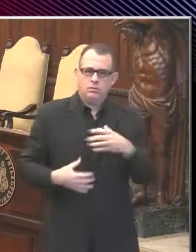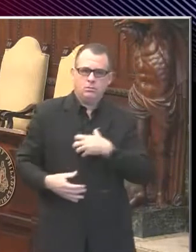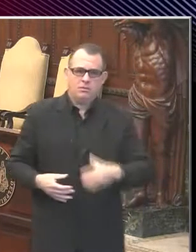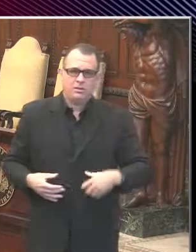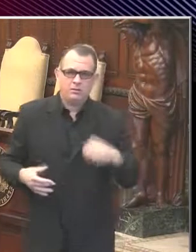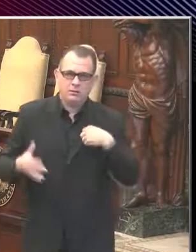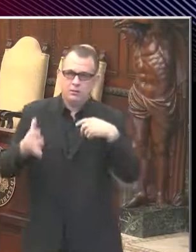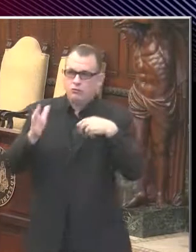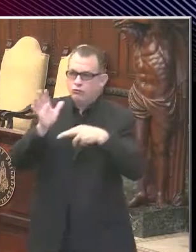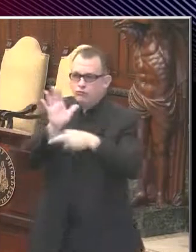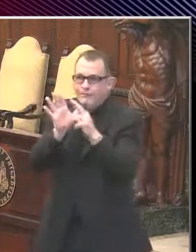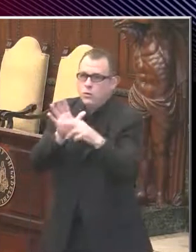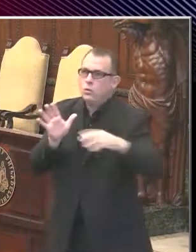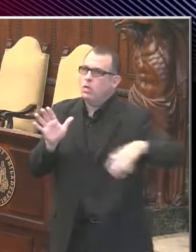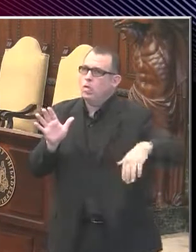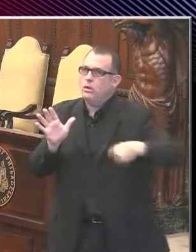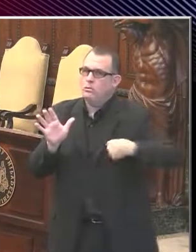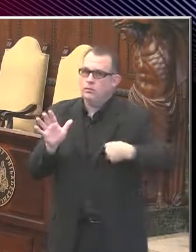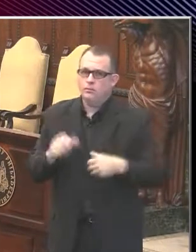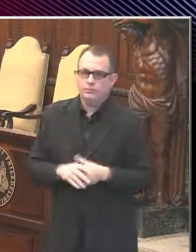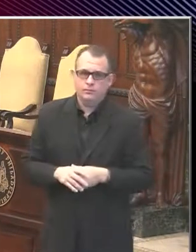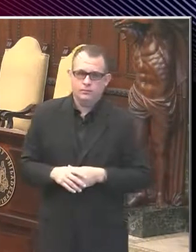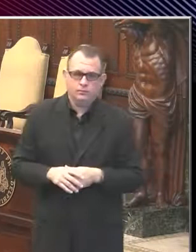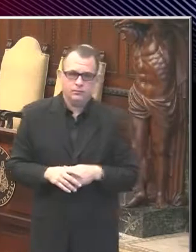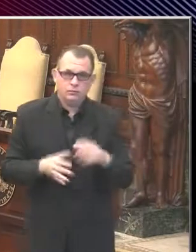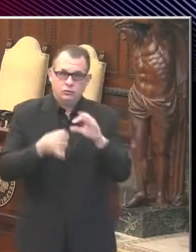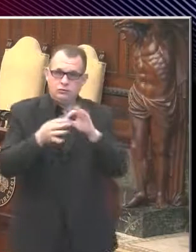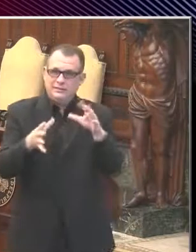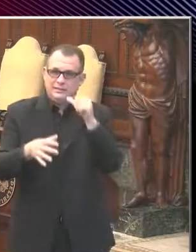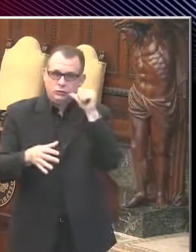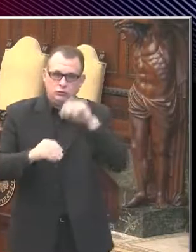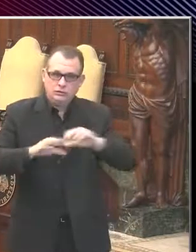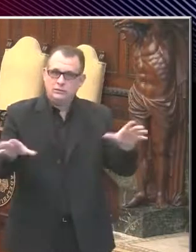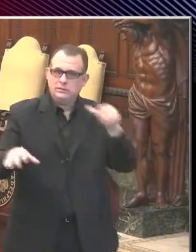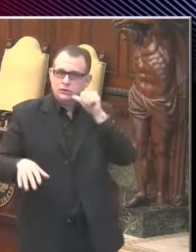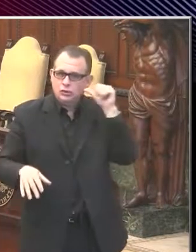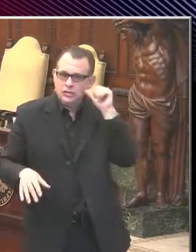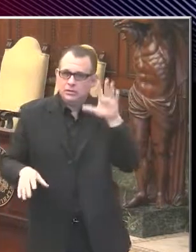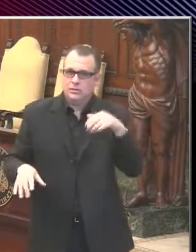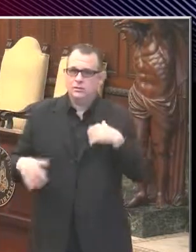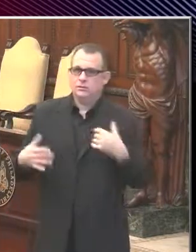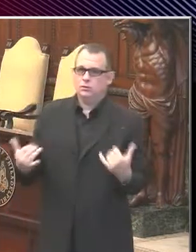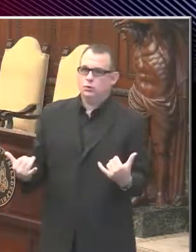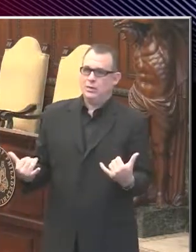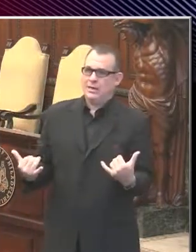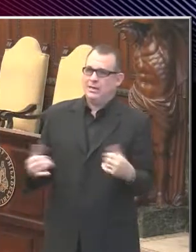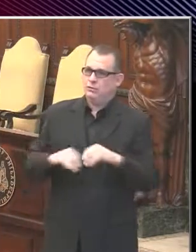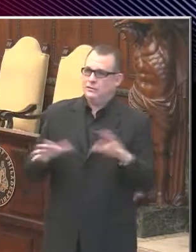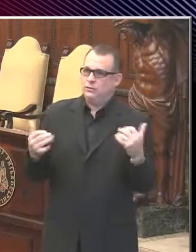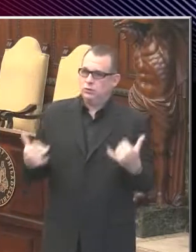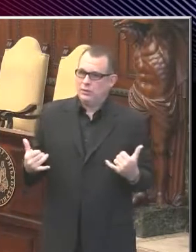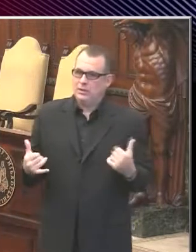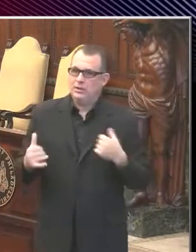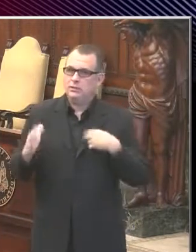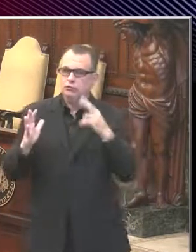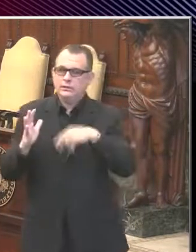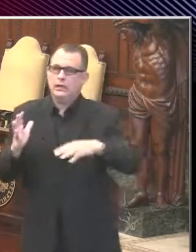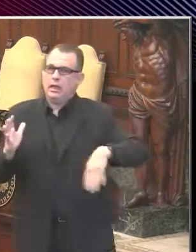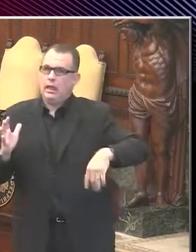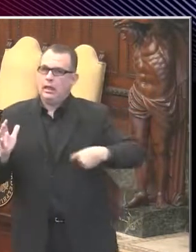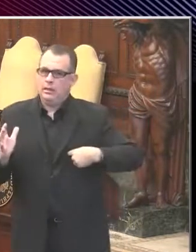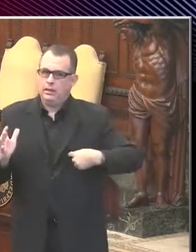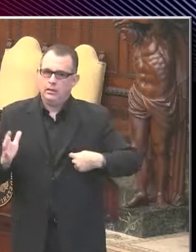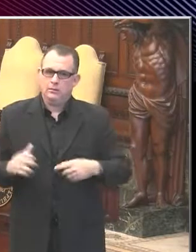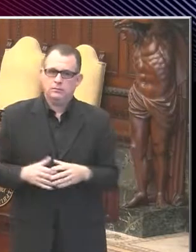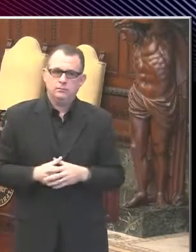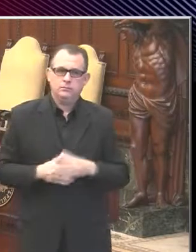of yet. When was it released? Yesterday or today? Today. No, have not seen it yet. Okay. And